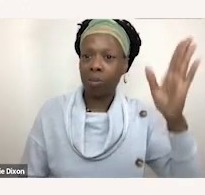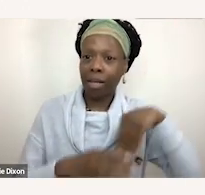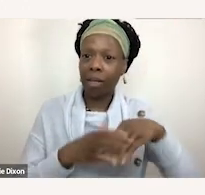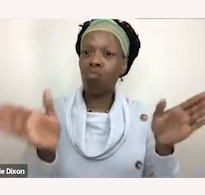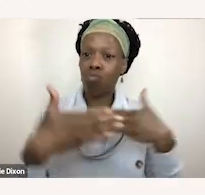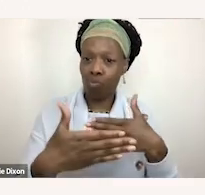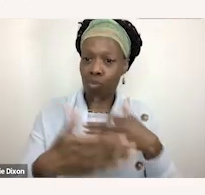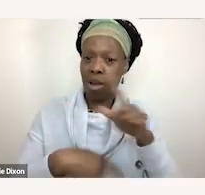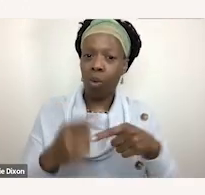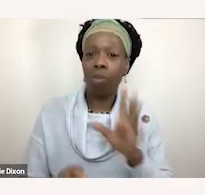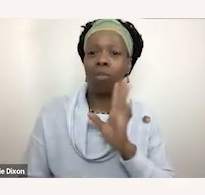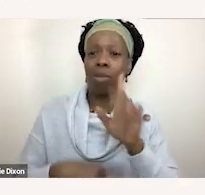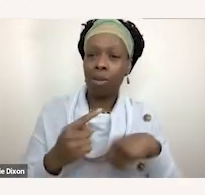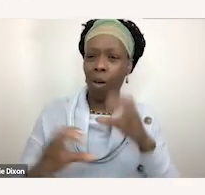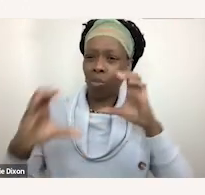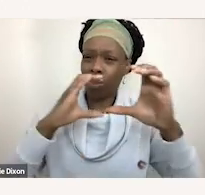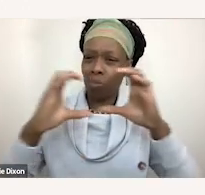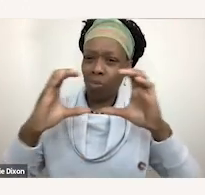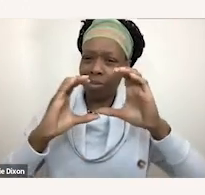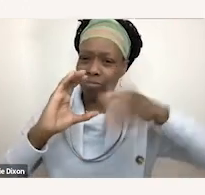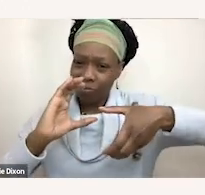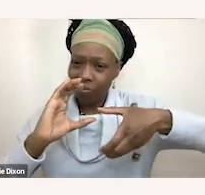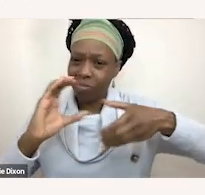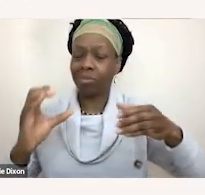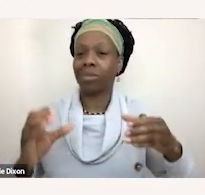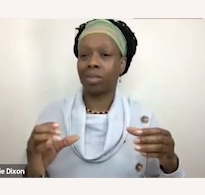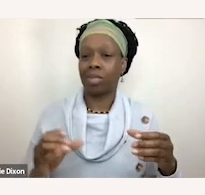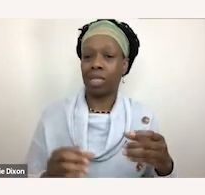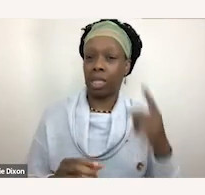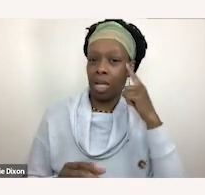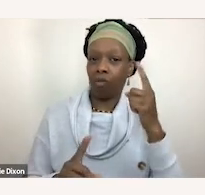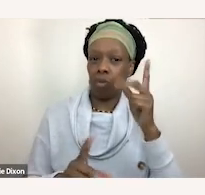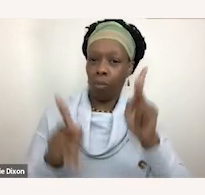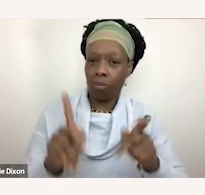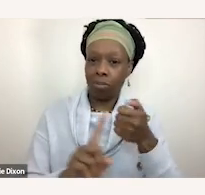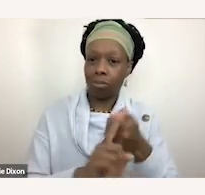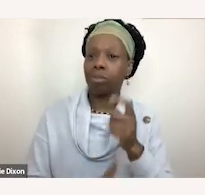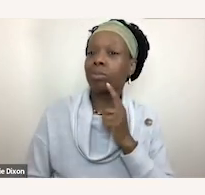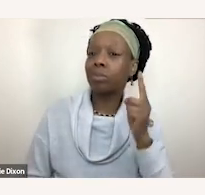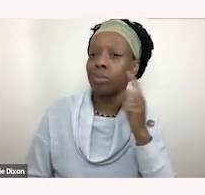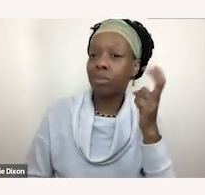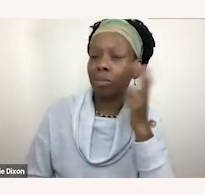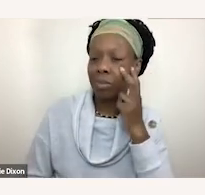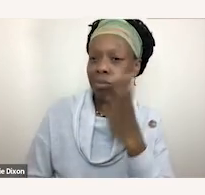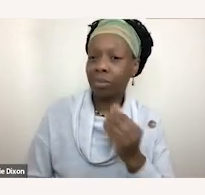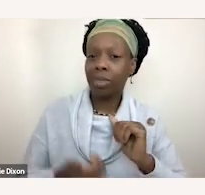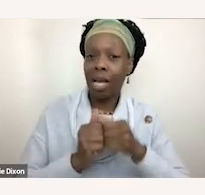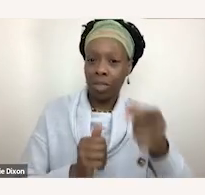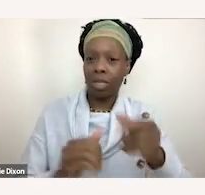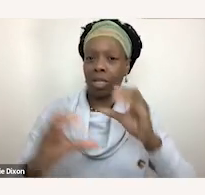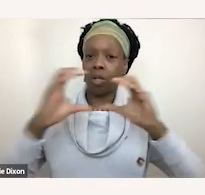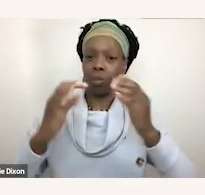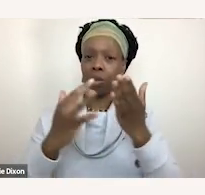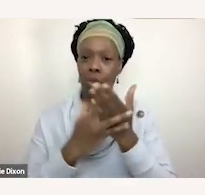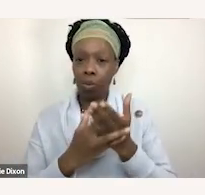thinking about the communication challenges that you might think about, you know, for a deaf-blind woman and how she communicates through